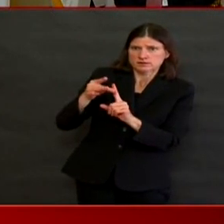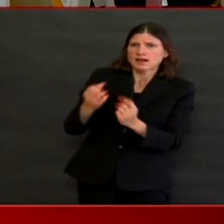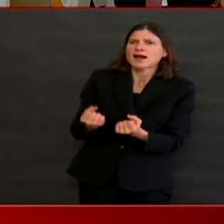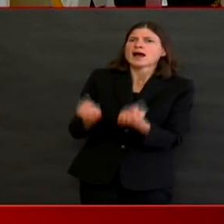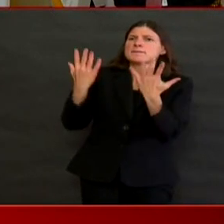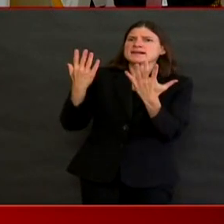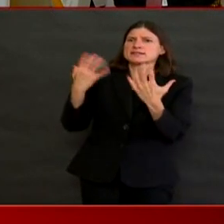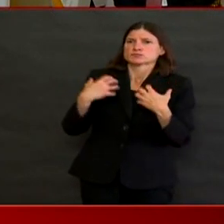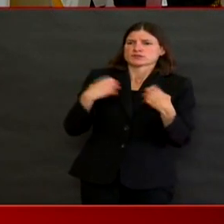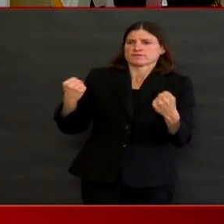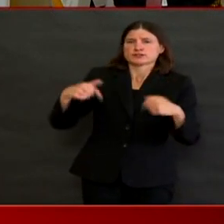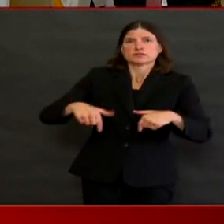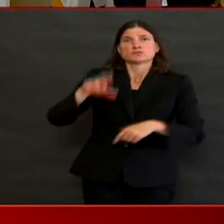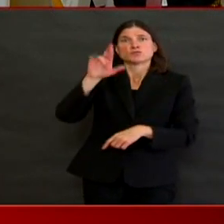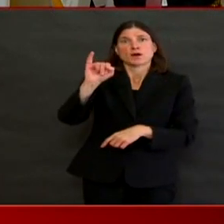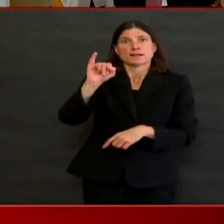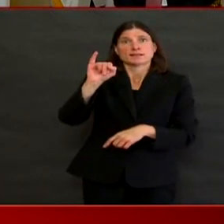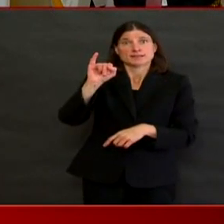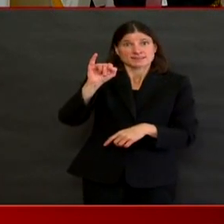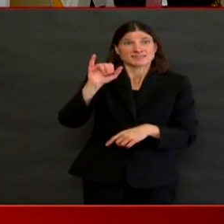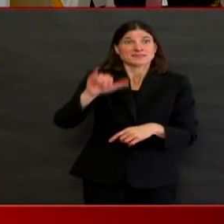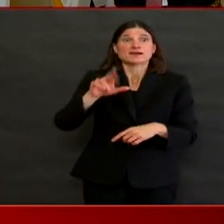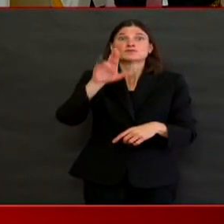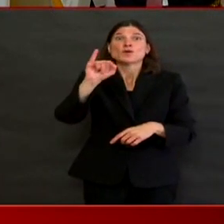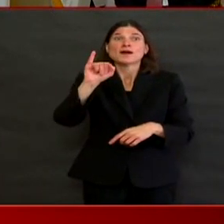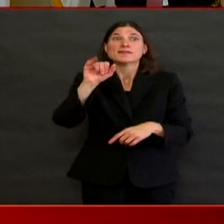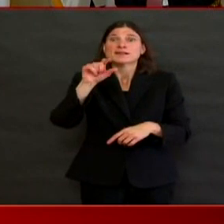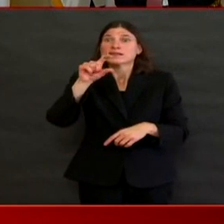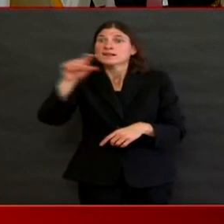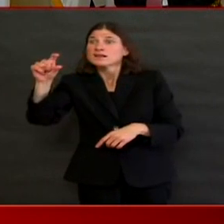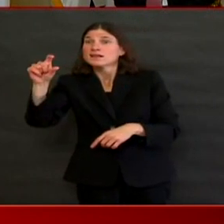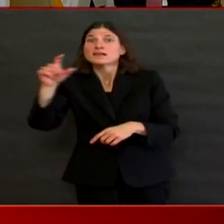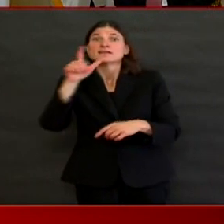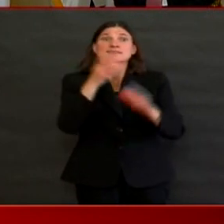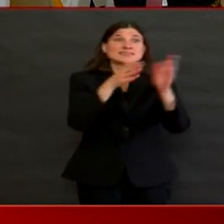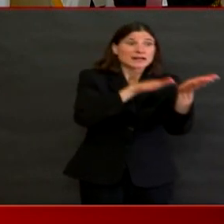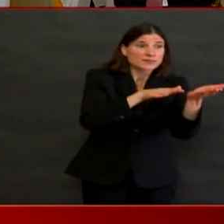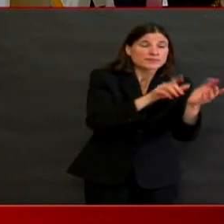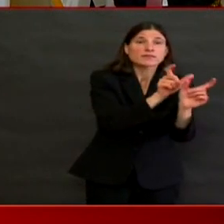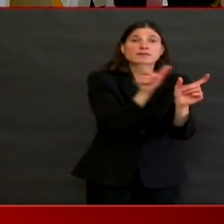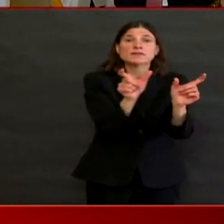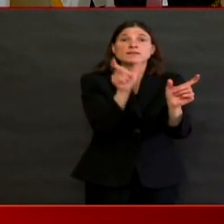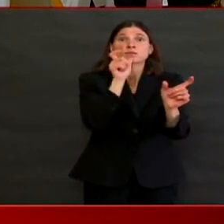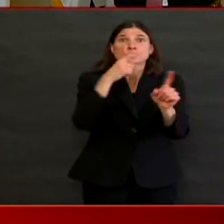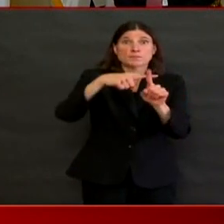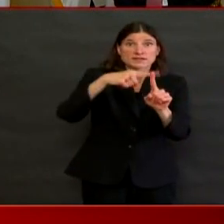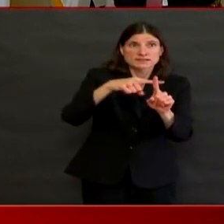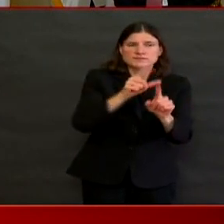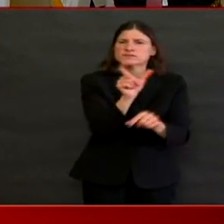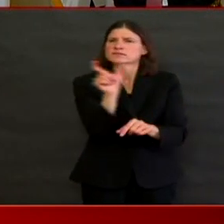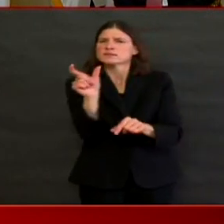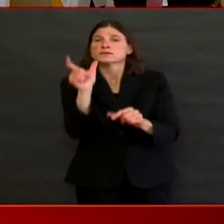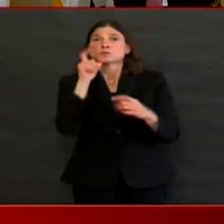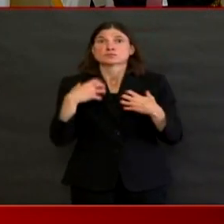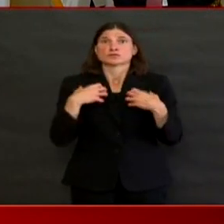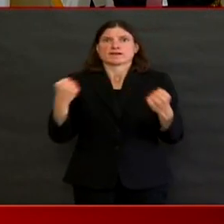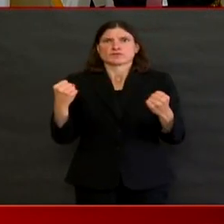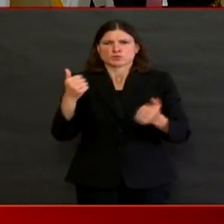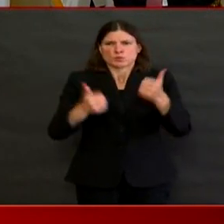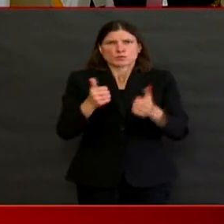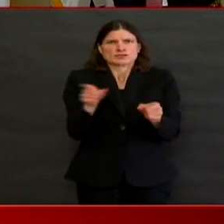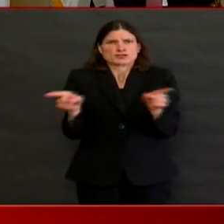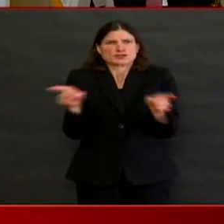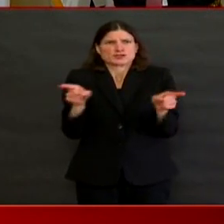is hospitalized and then who has unfortunately passed away. The remaining numbers between those